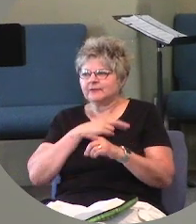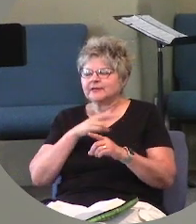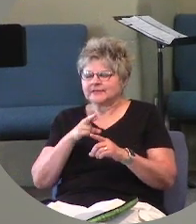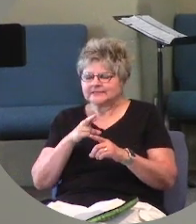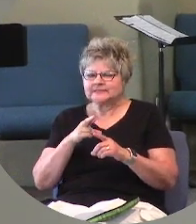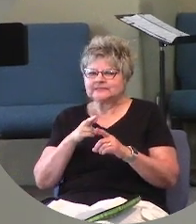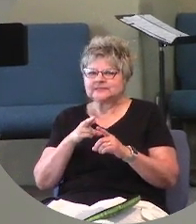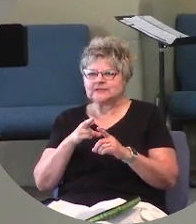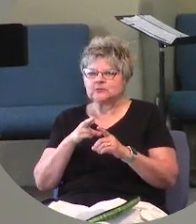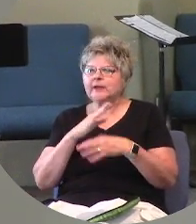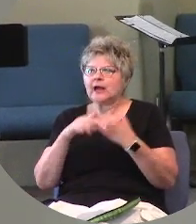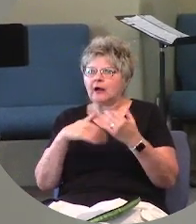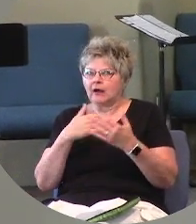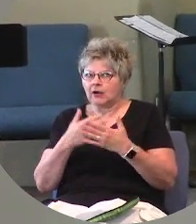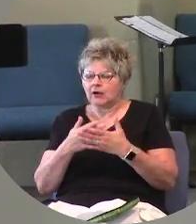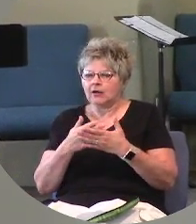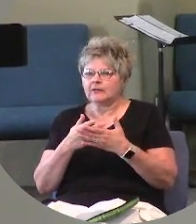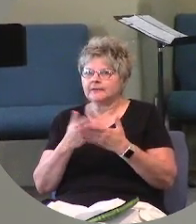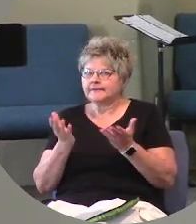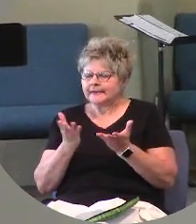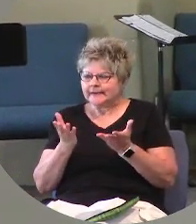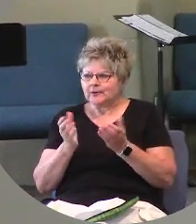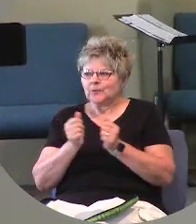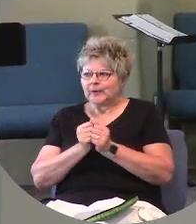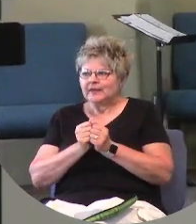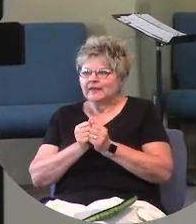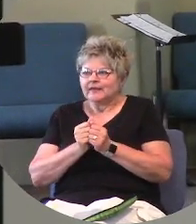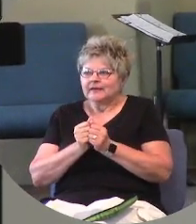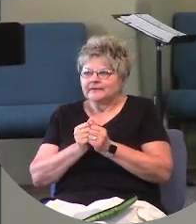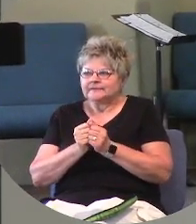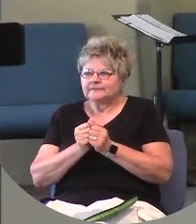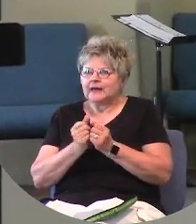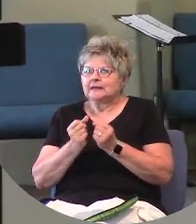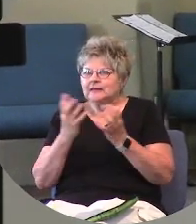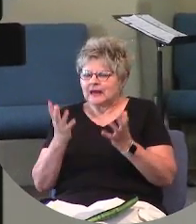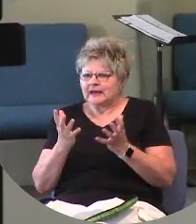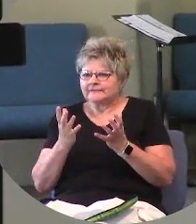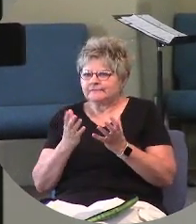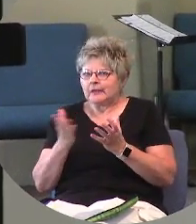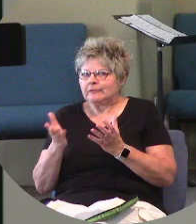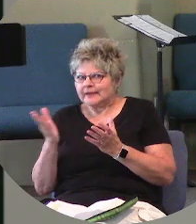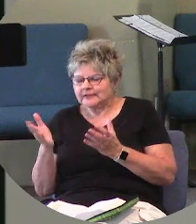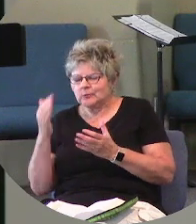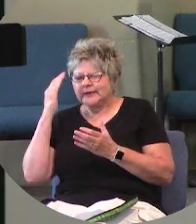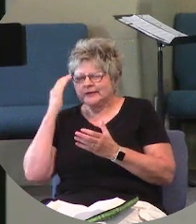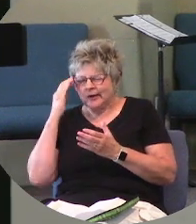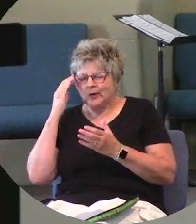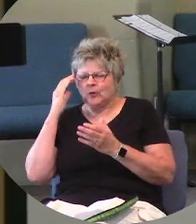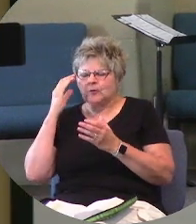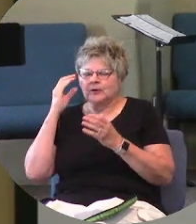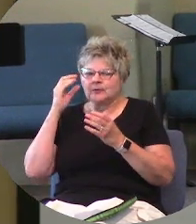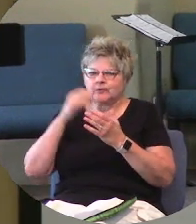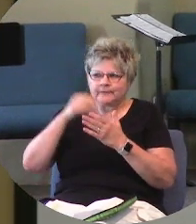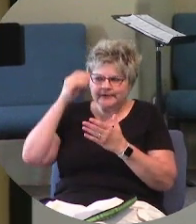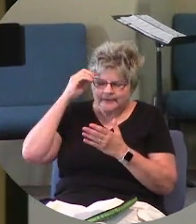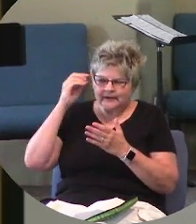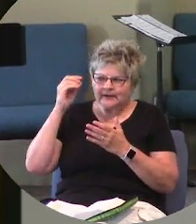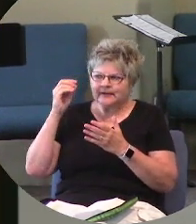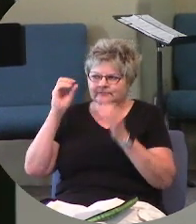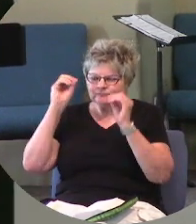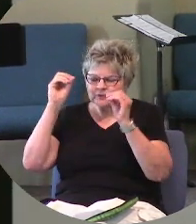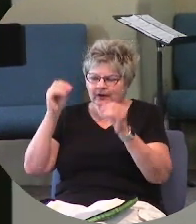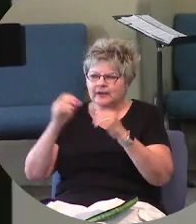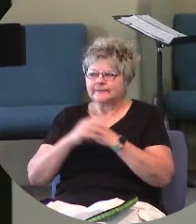into this with a lot of stuff that we know or have been taught or should know or maybe should